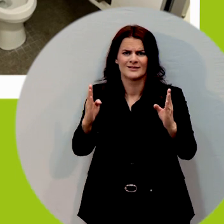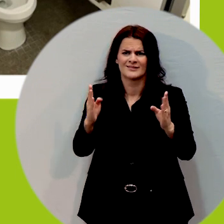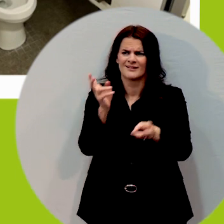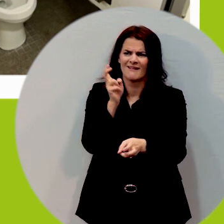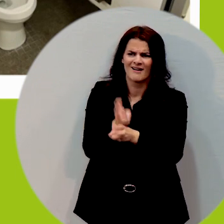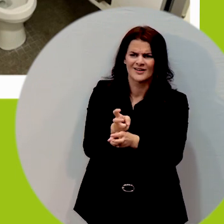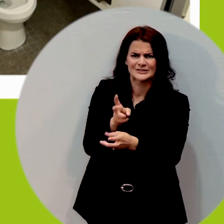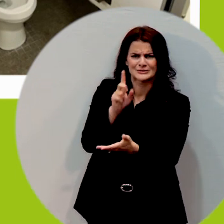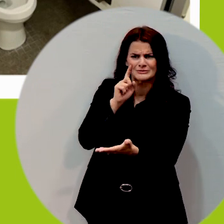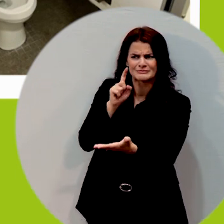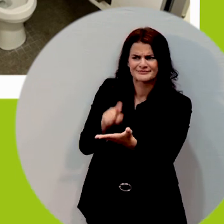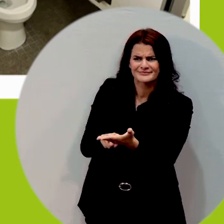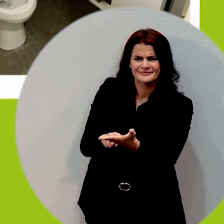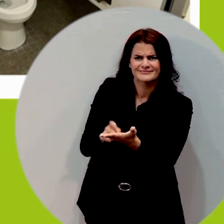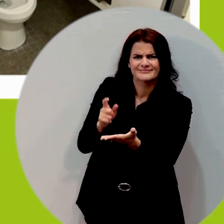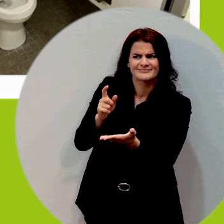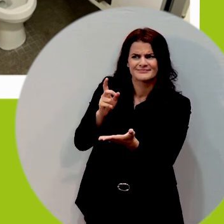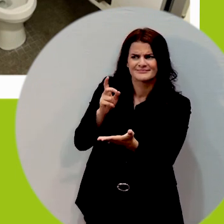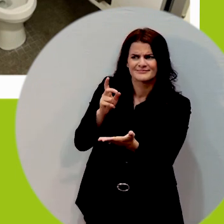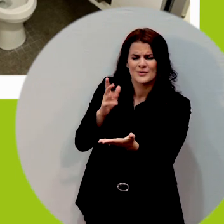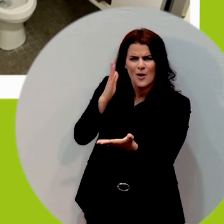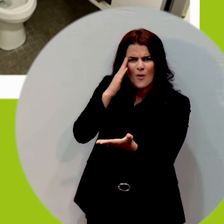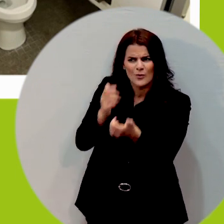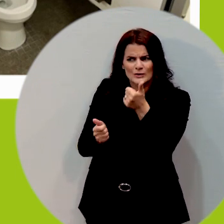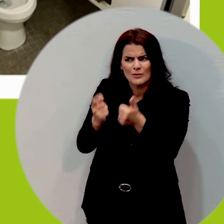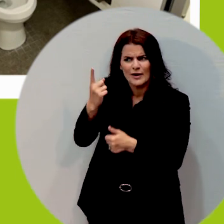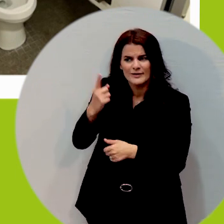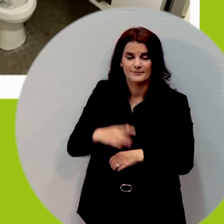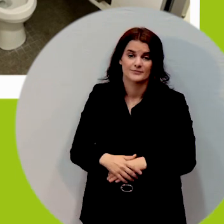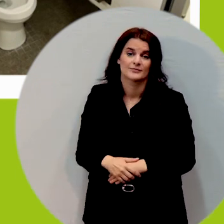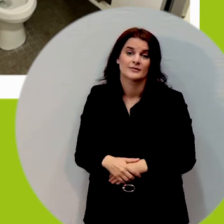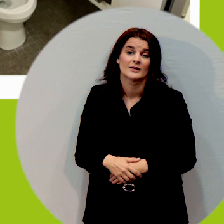the stall doors pressing to find out which one it is